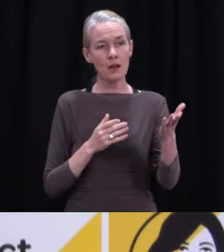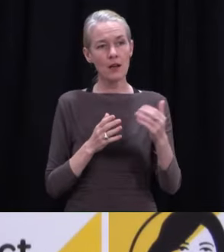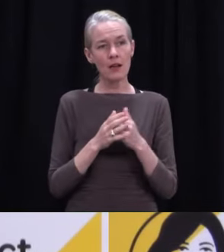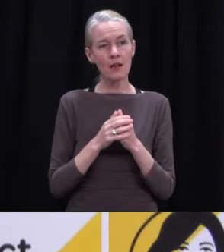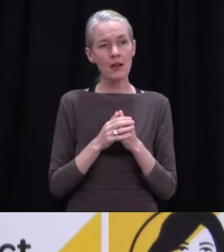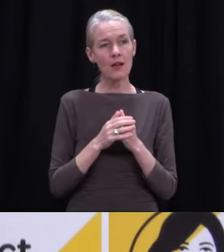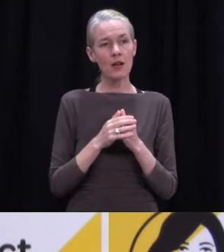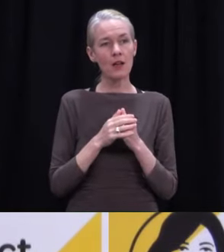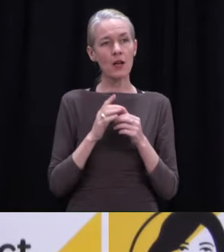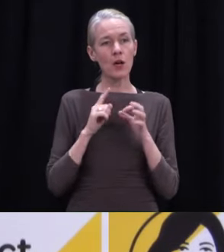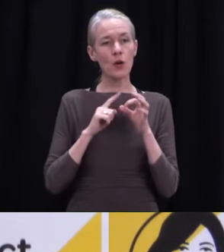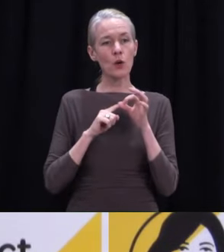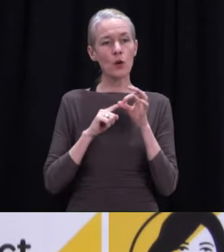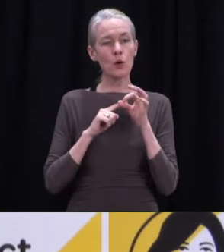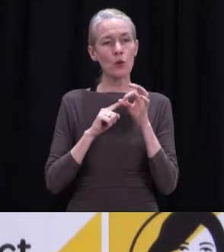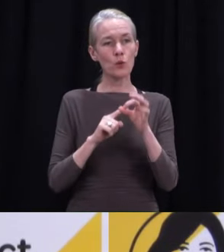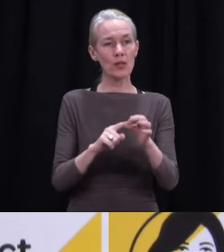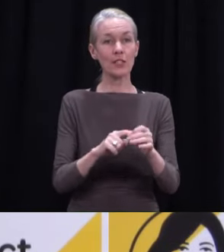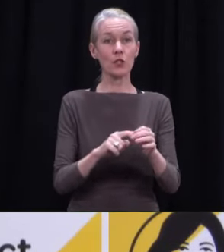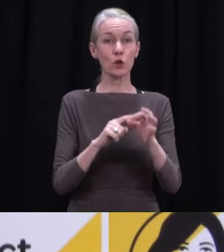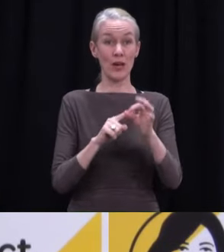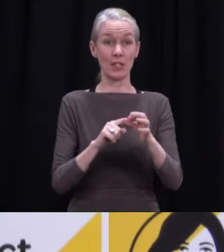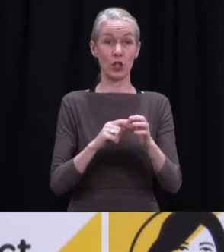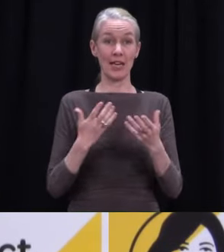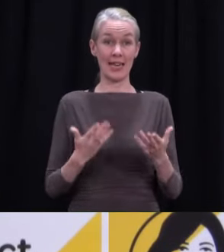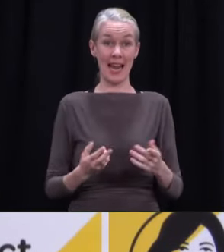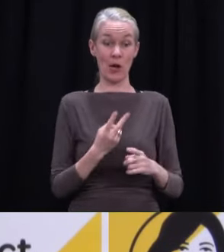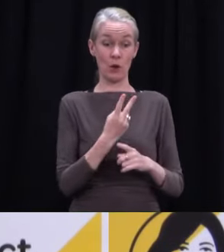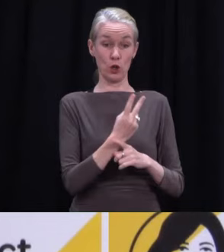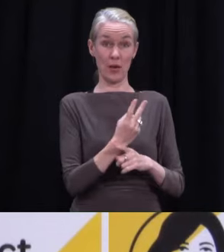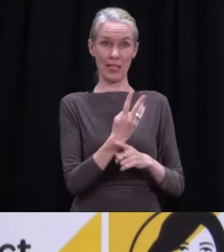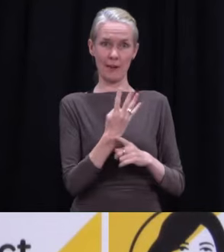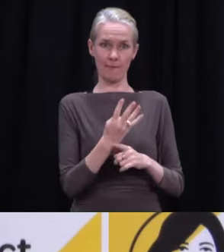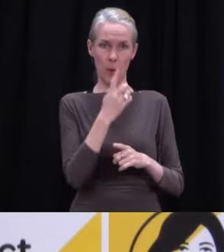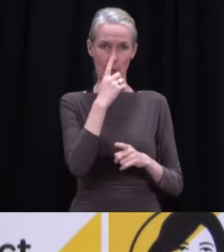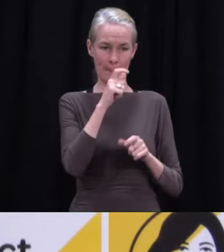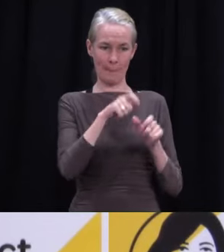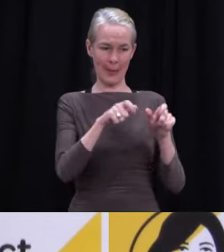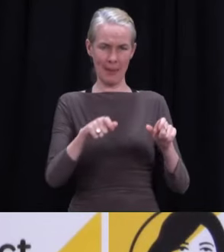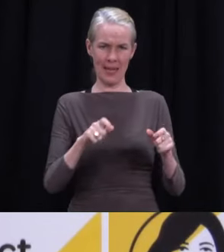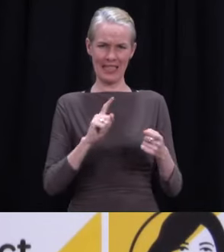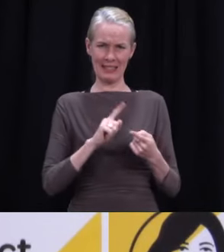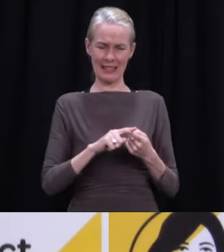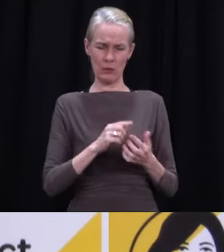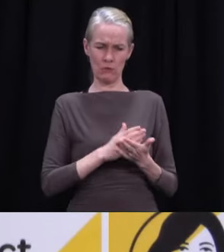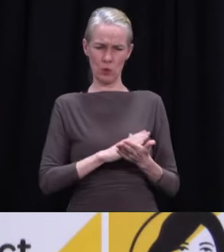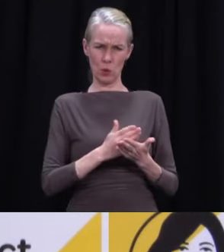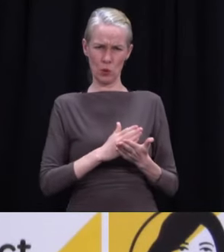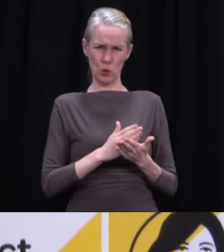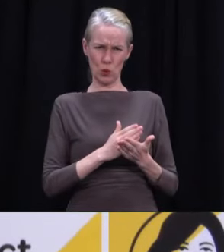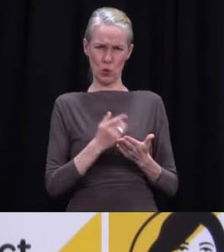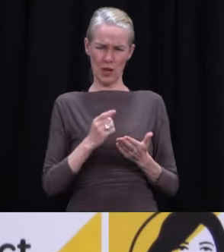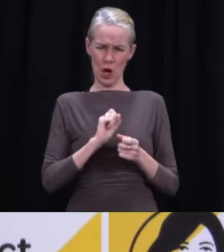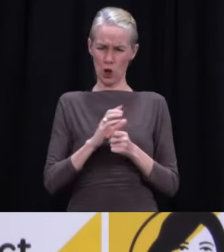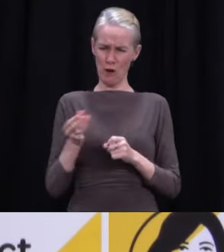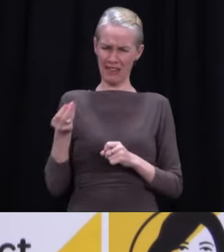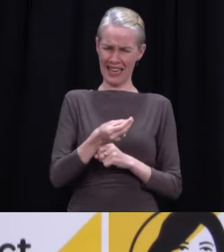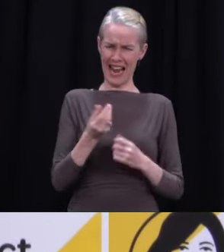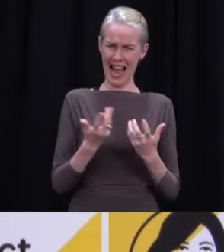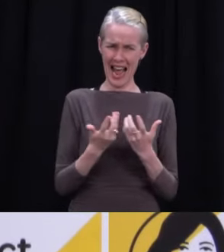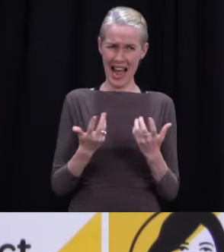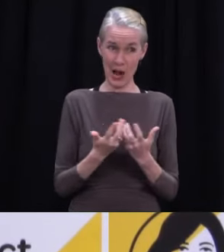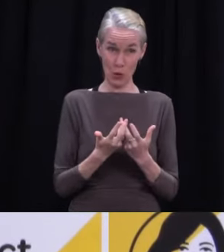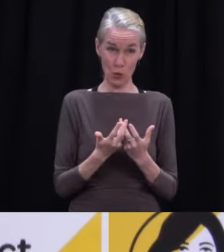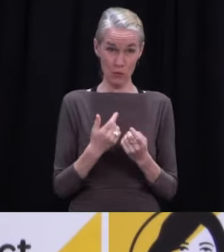unlinked cases in this outbreak have been under investigation for more than a week, or more with